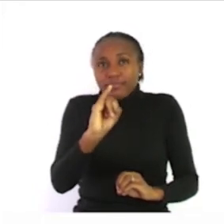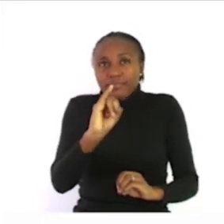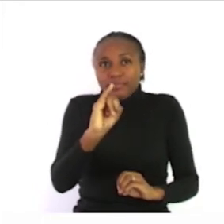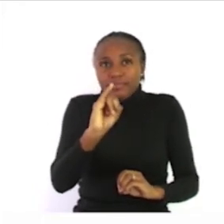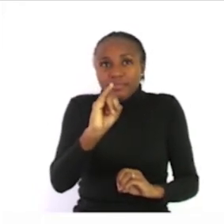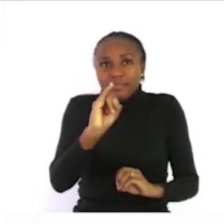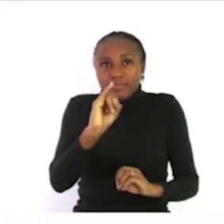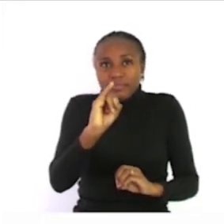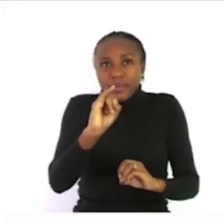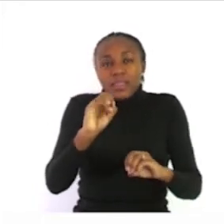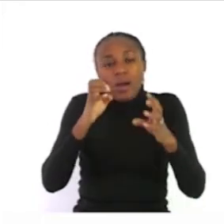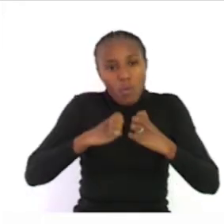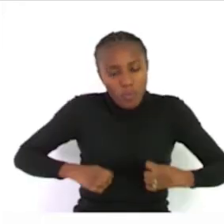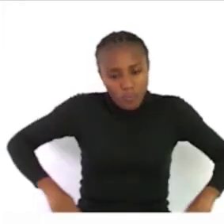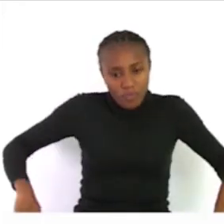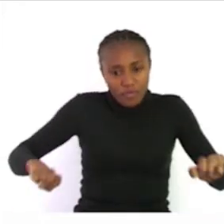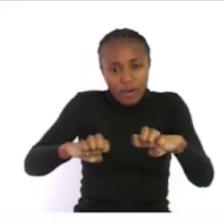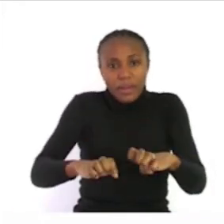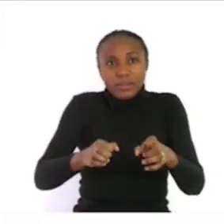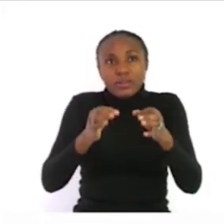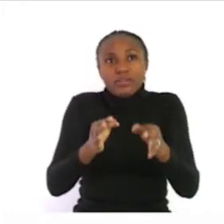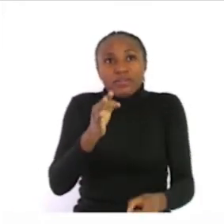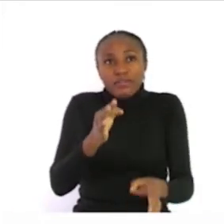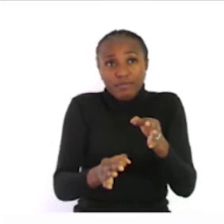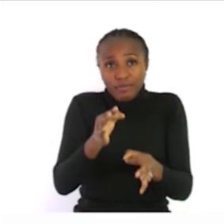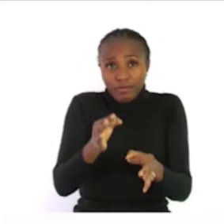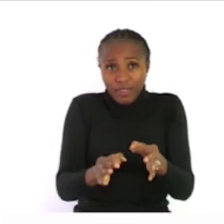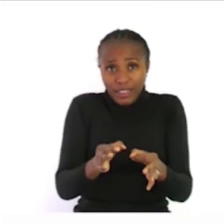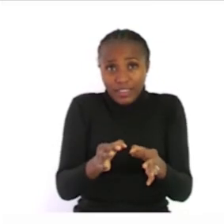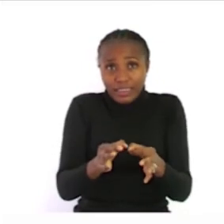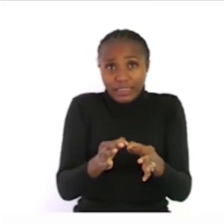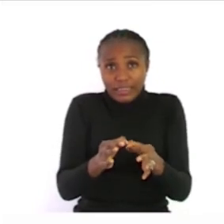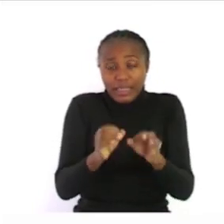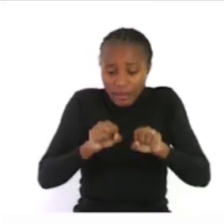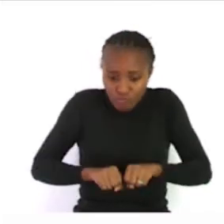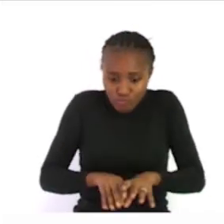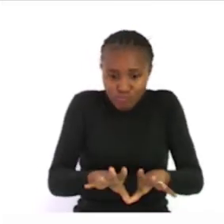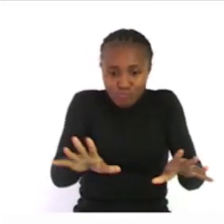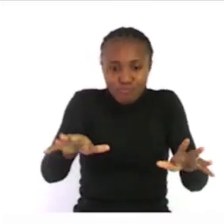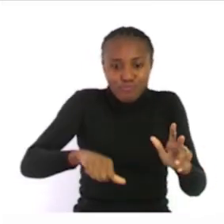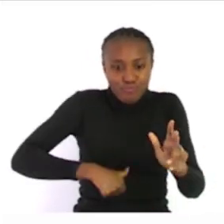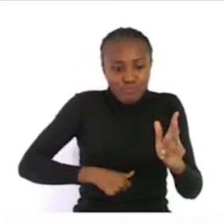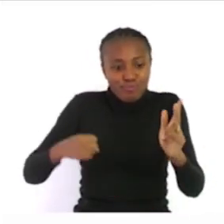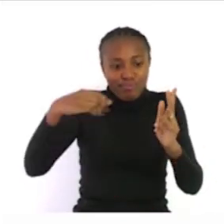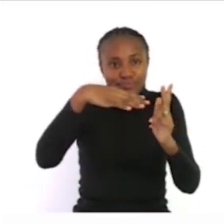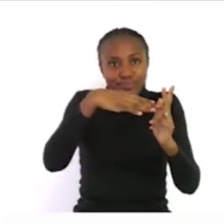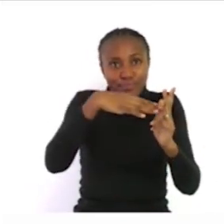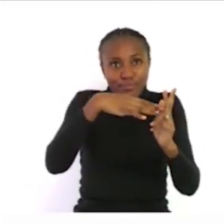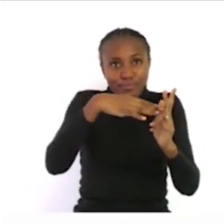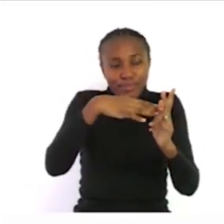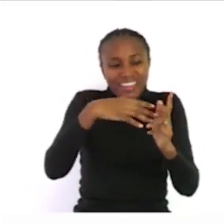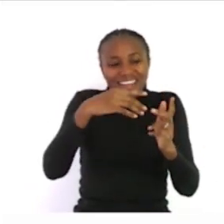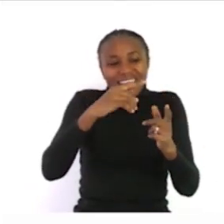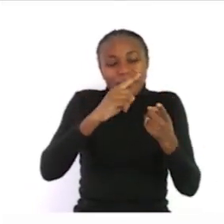state environmental factors that can cause the spread of communicable diseases poor